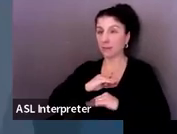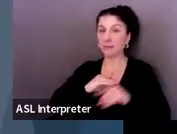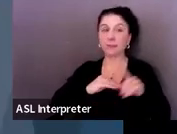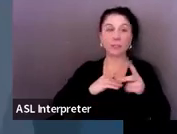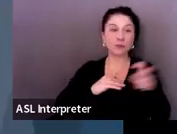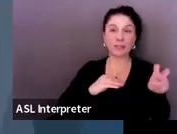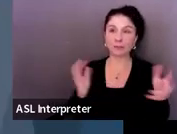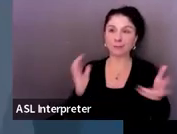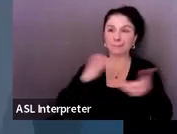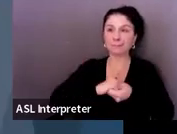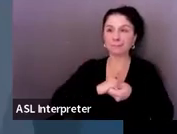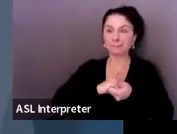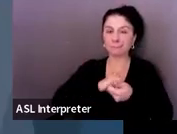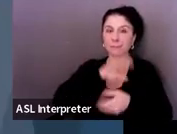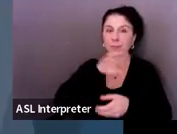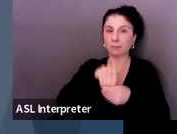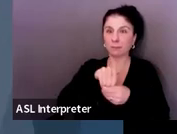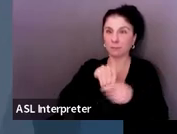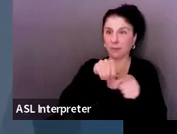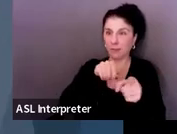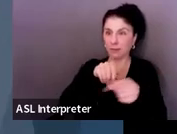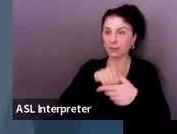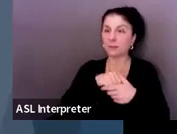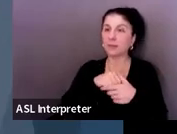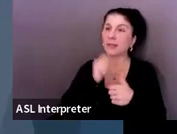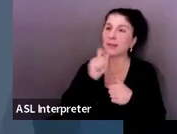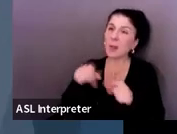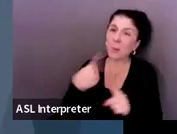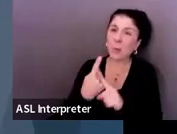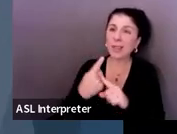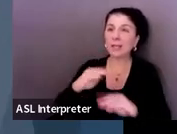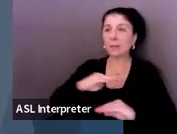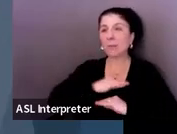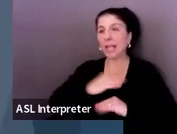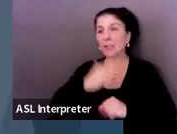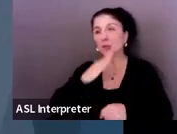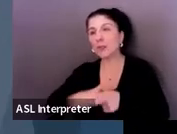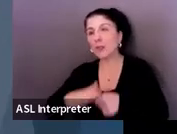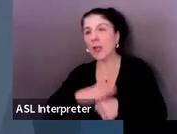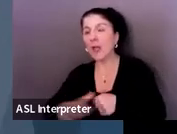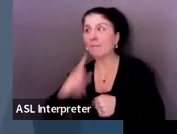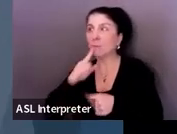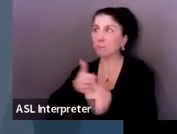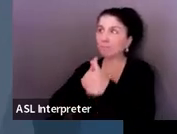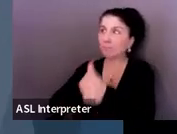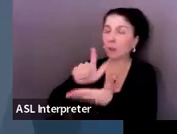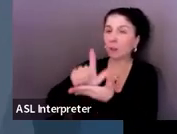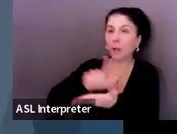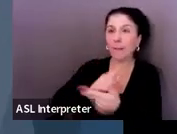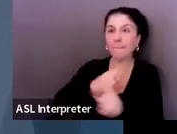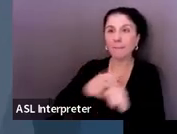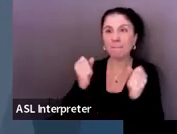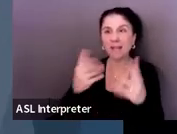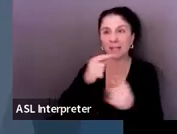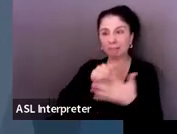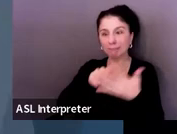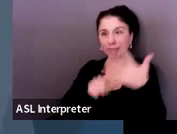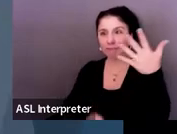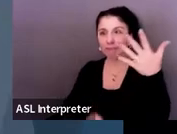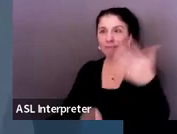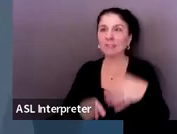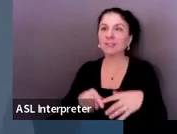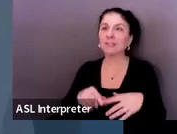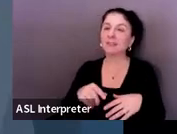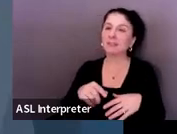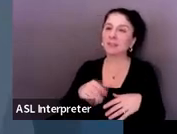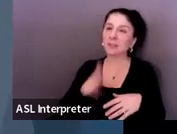planning that goes beyond compliance. So there are a lot of good professional development modules there